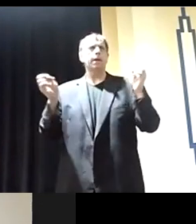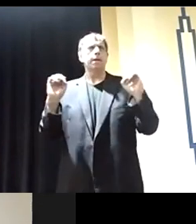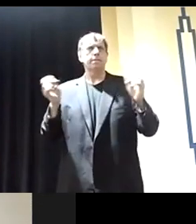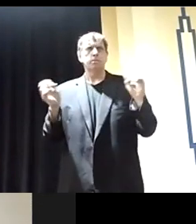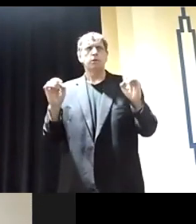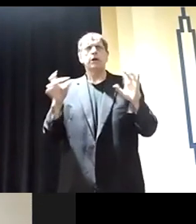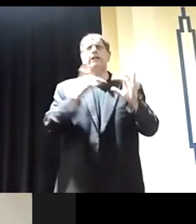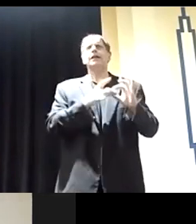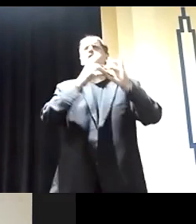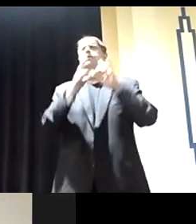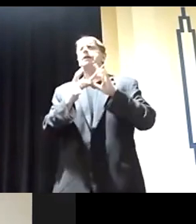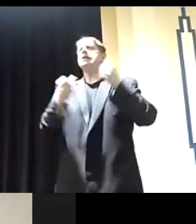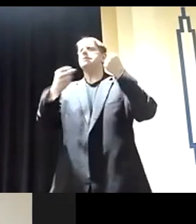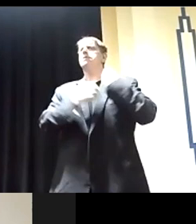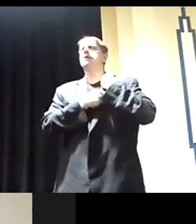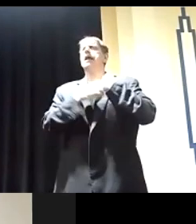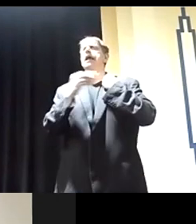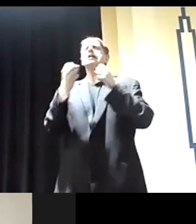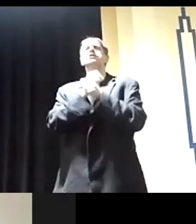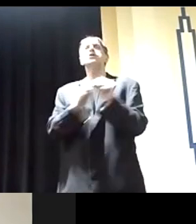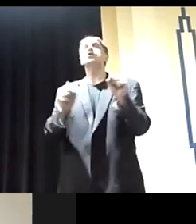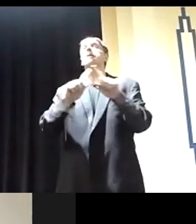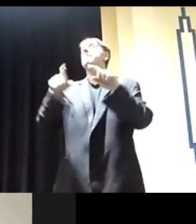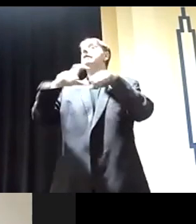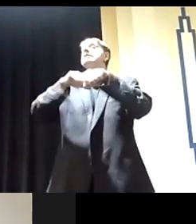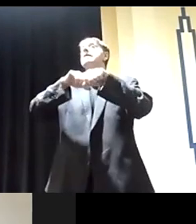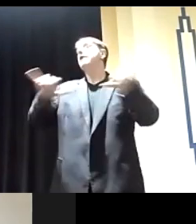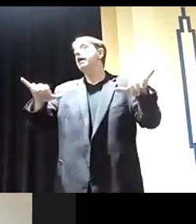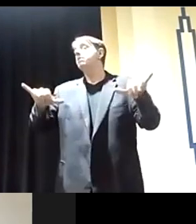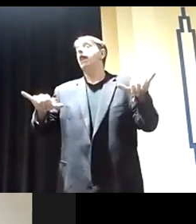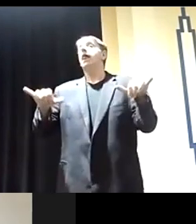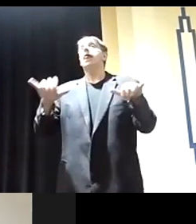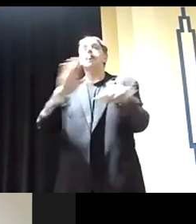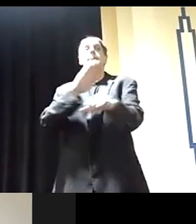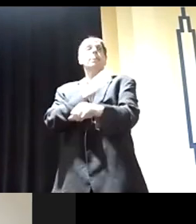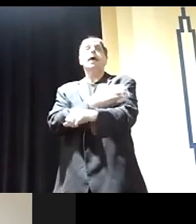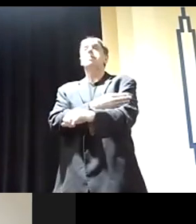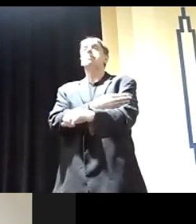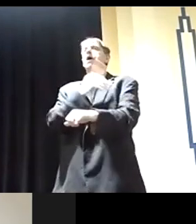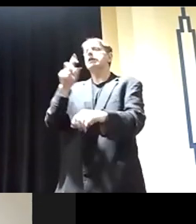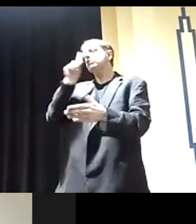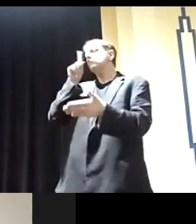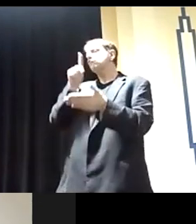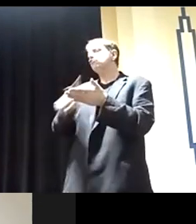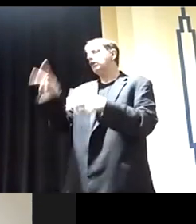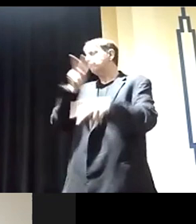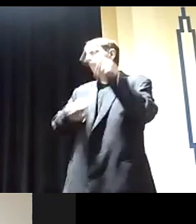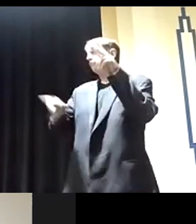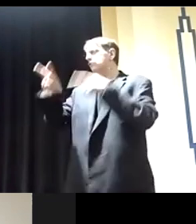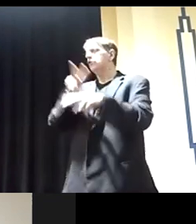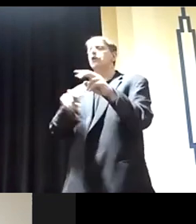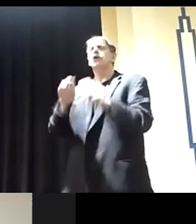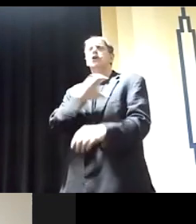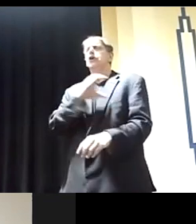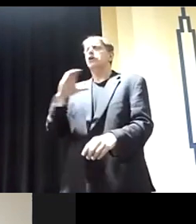military and our security. But at the same time, that power cannot and should not go unchecked. And Congress should